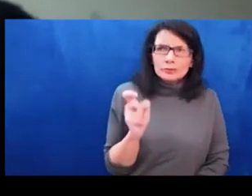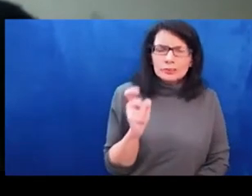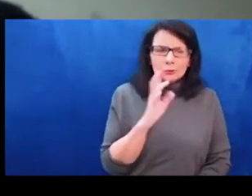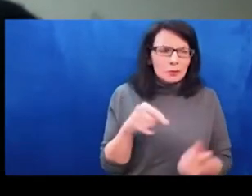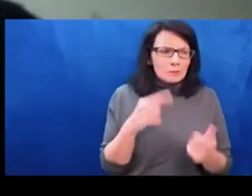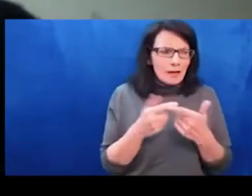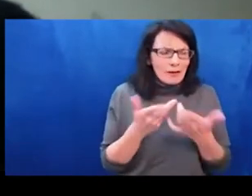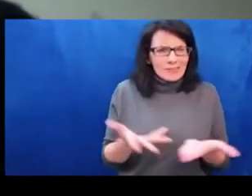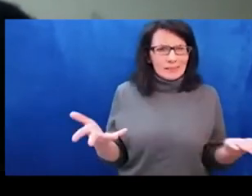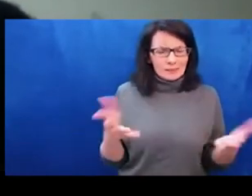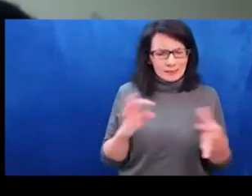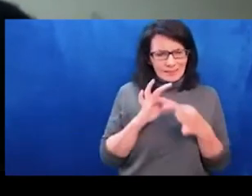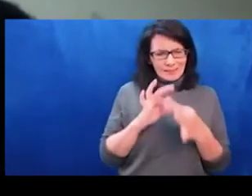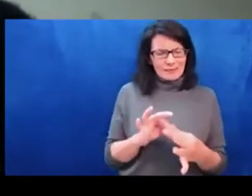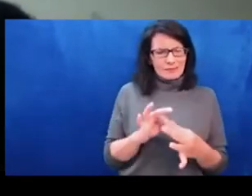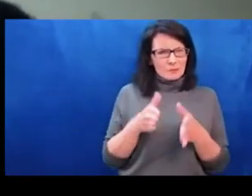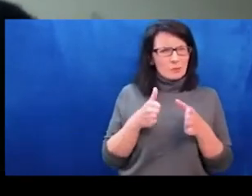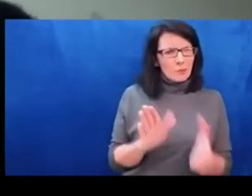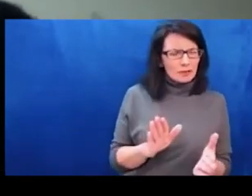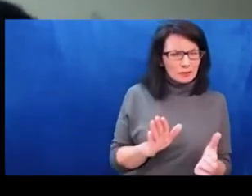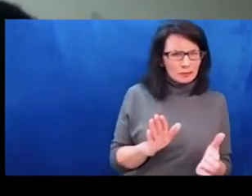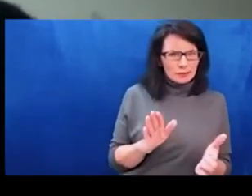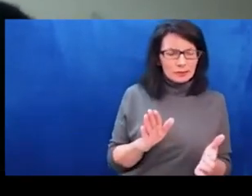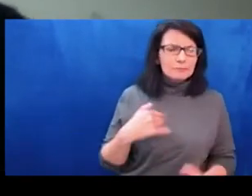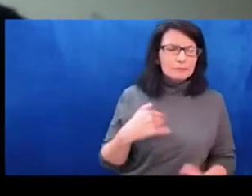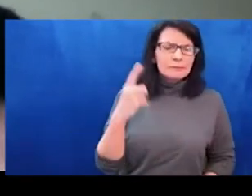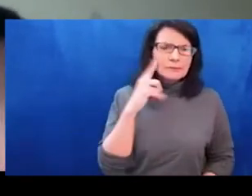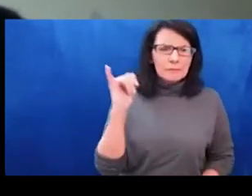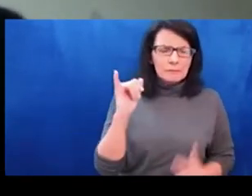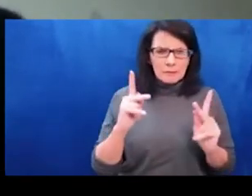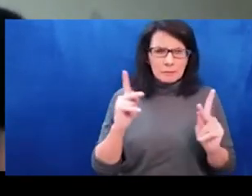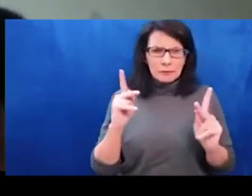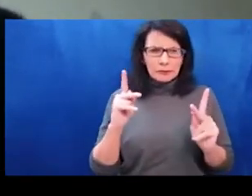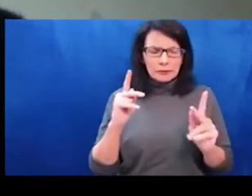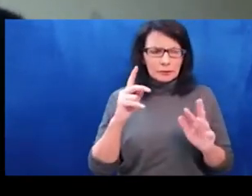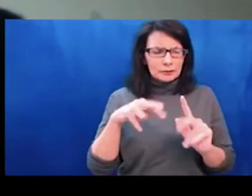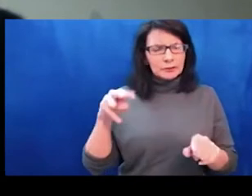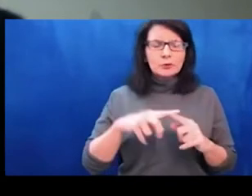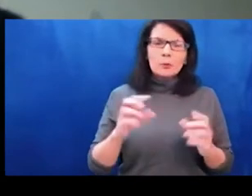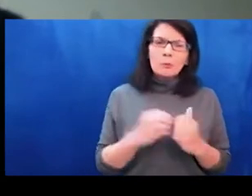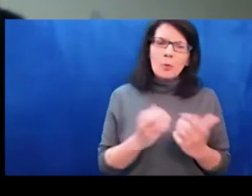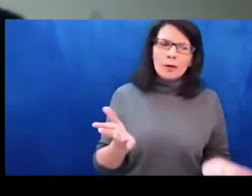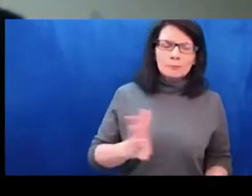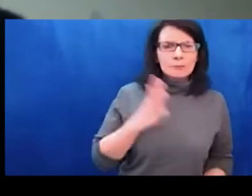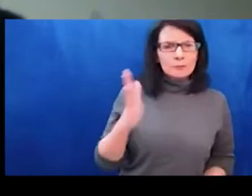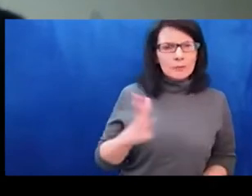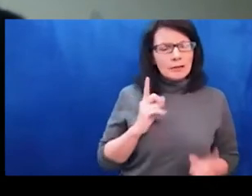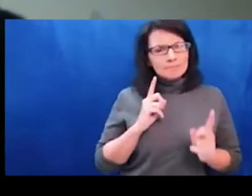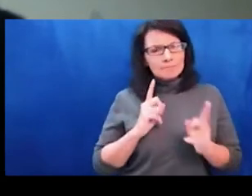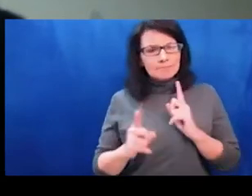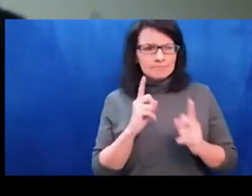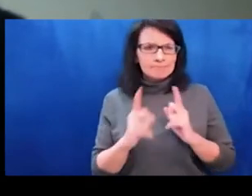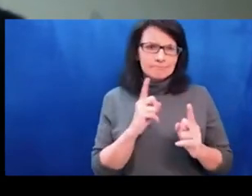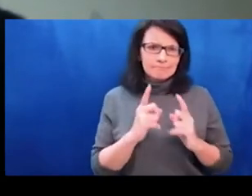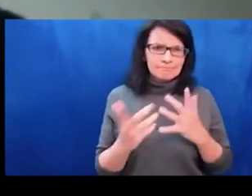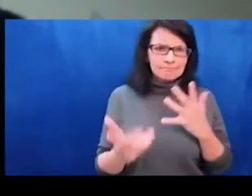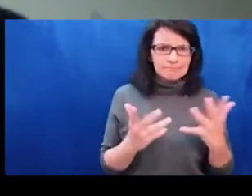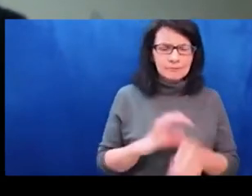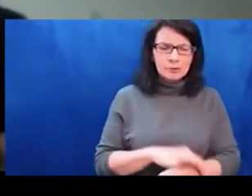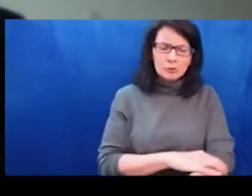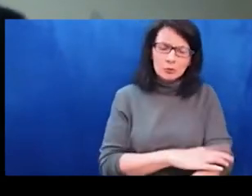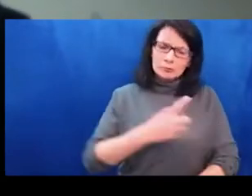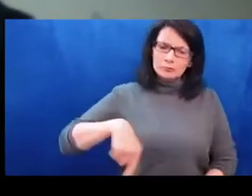bones that needs to eat and sleep somewhere in a warm place, but it is those connections and the bonds. And so that is something that this war